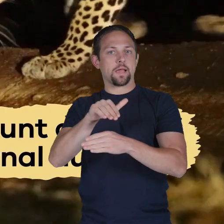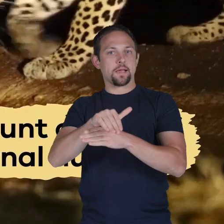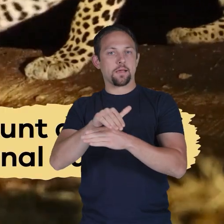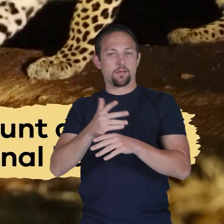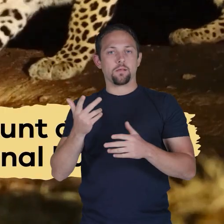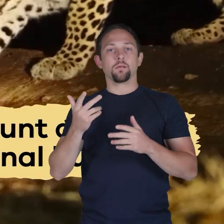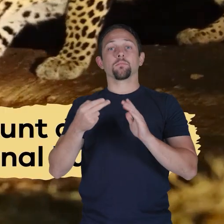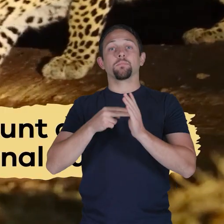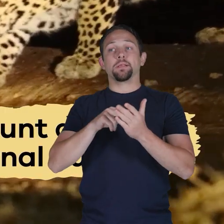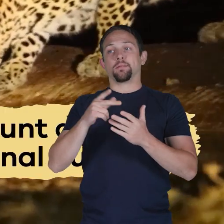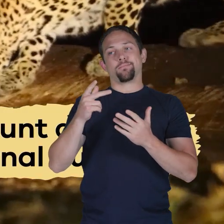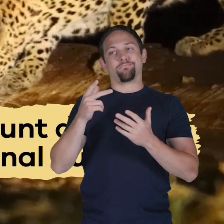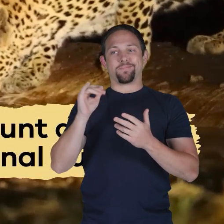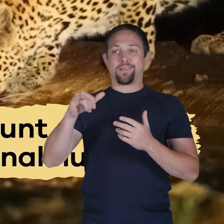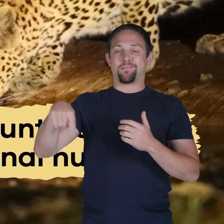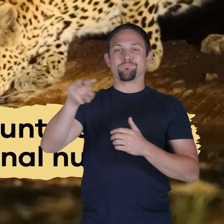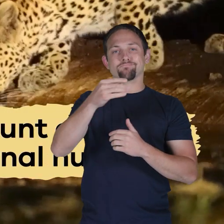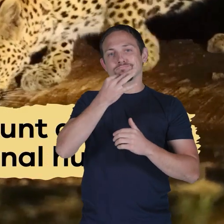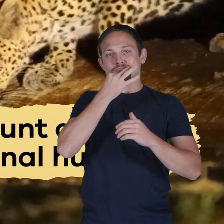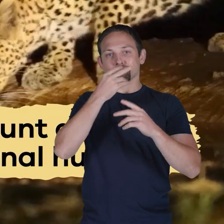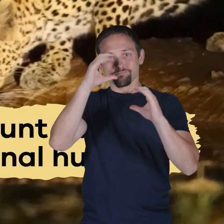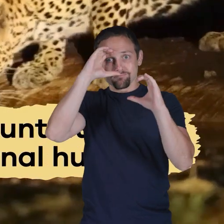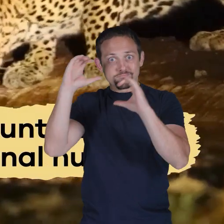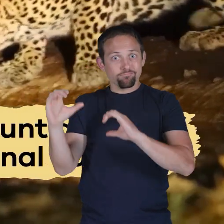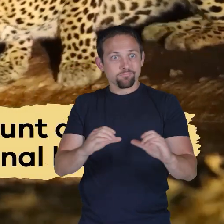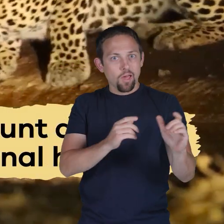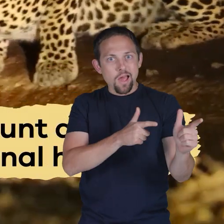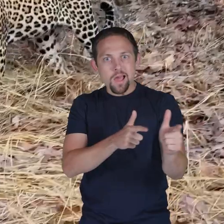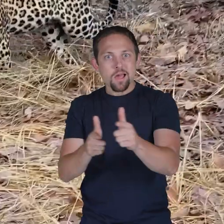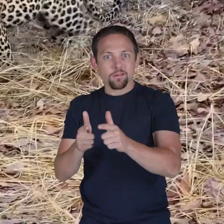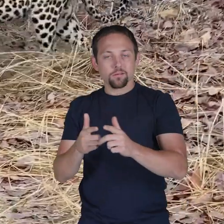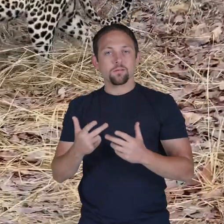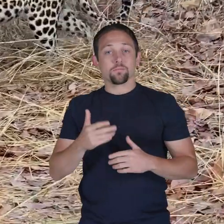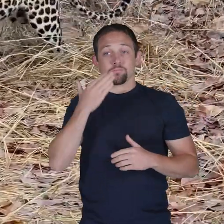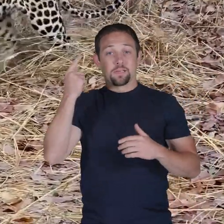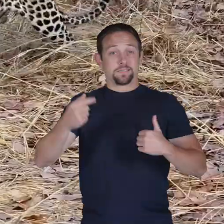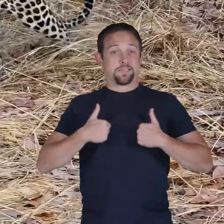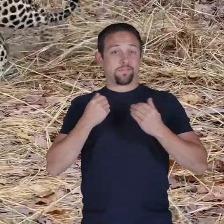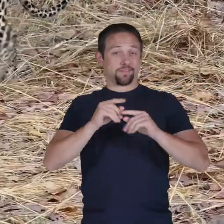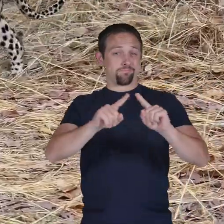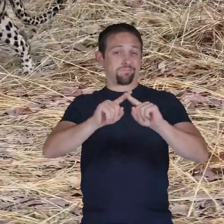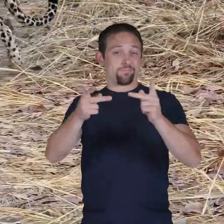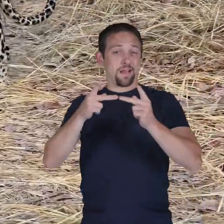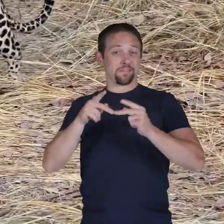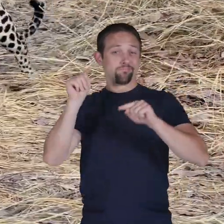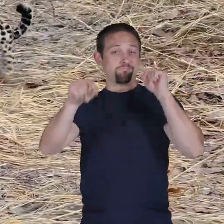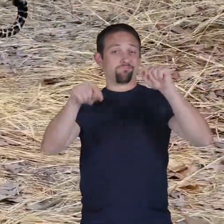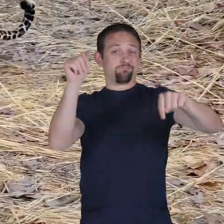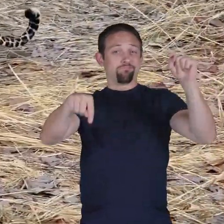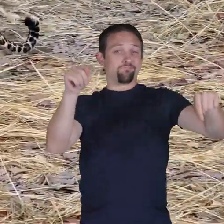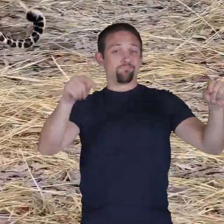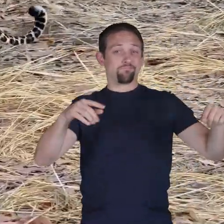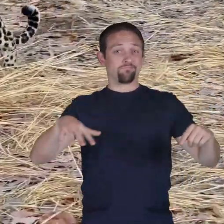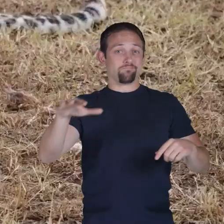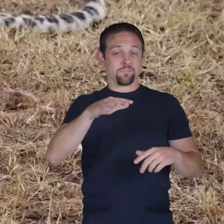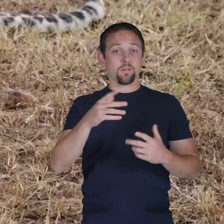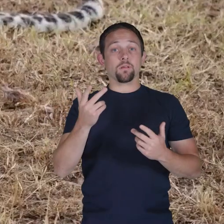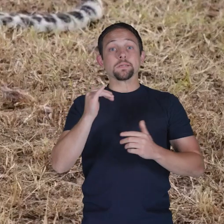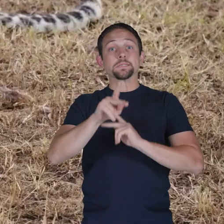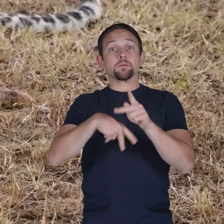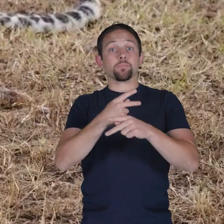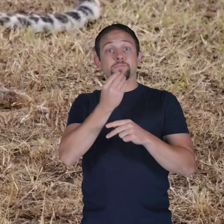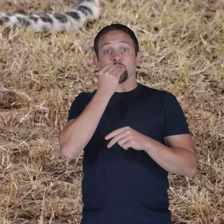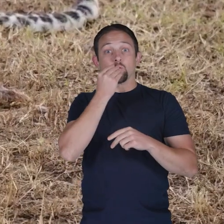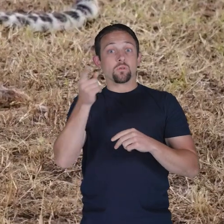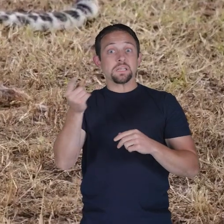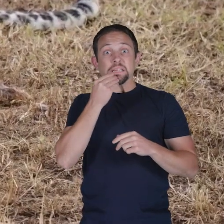making them excellent nocturnal hunters because they live in so many different places the type